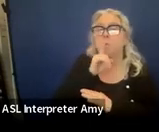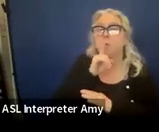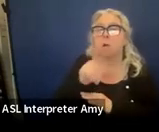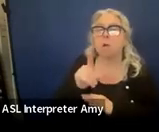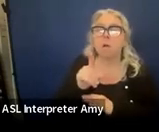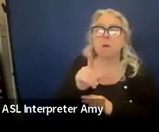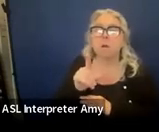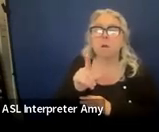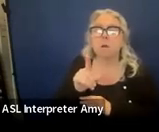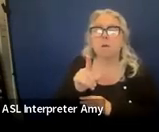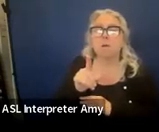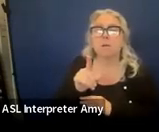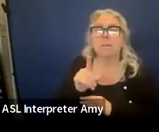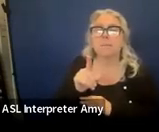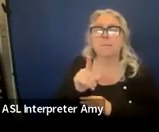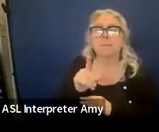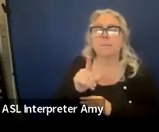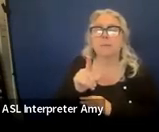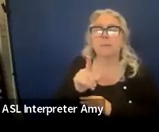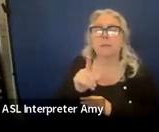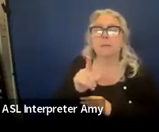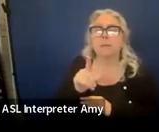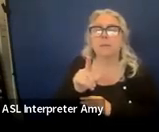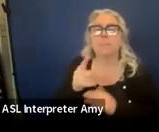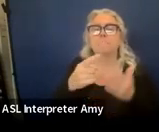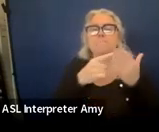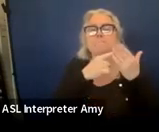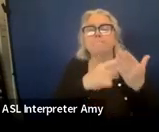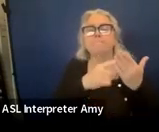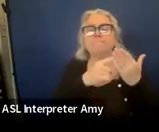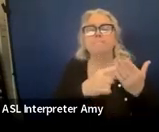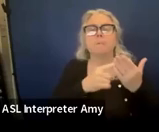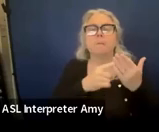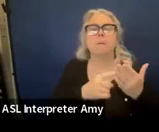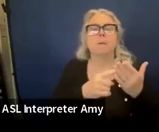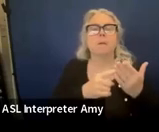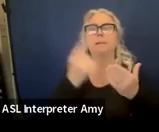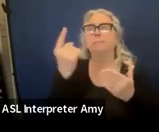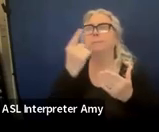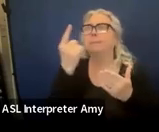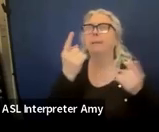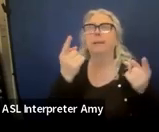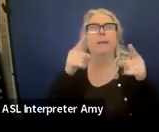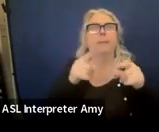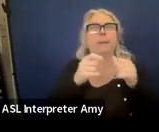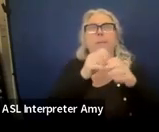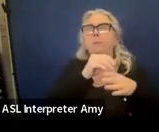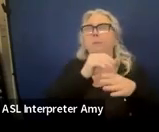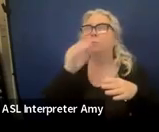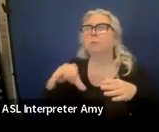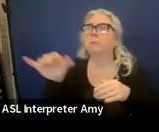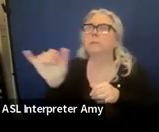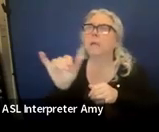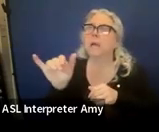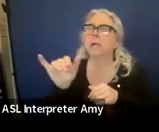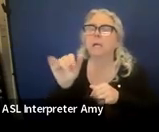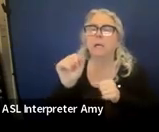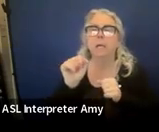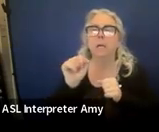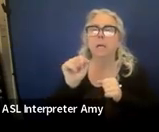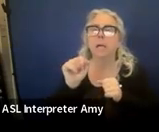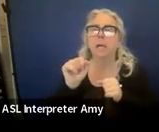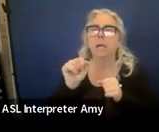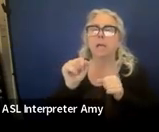talking about something that's happening with the student, such as a